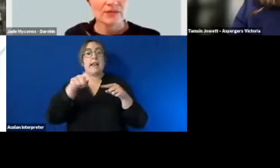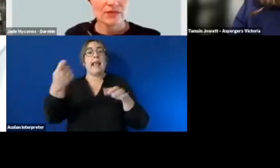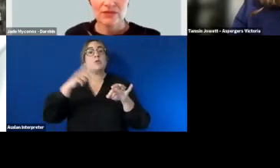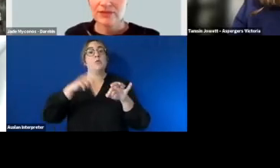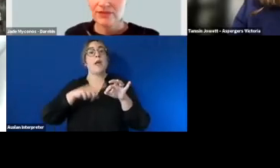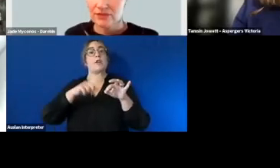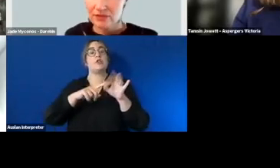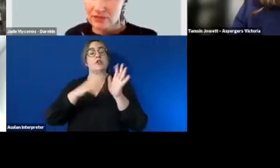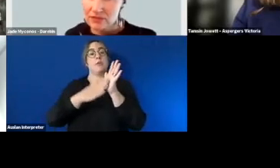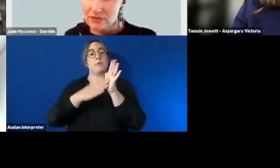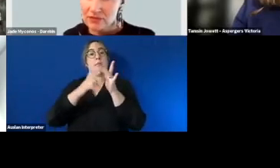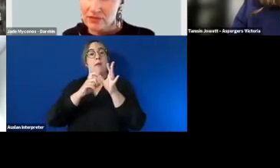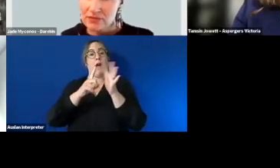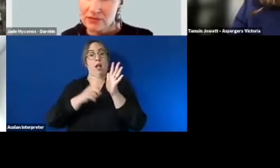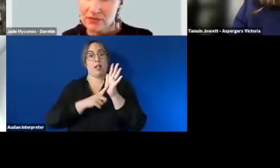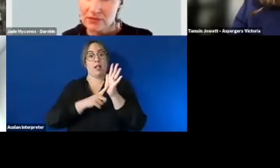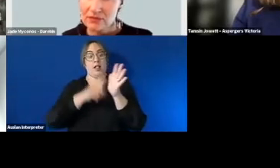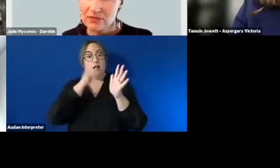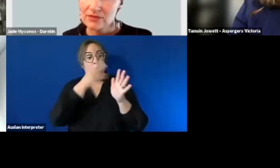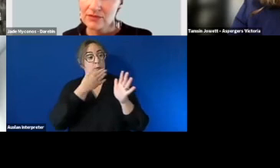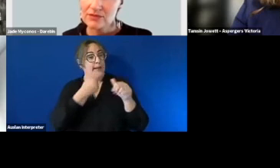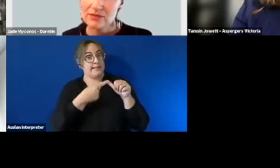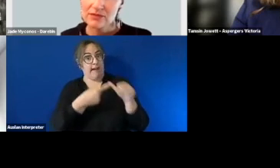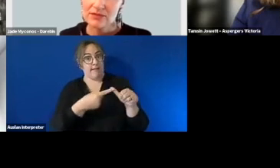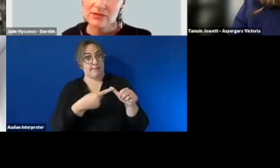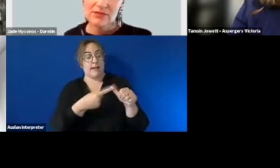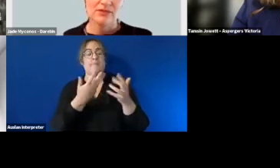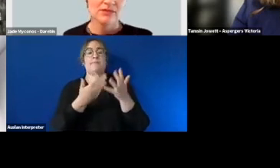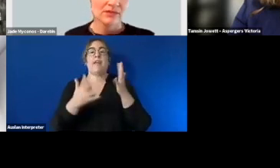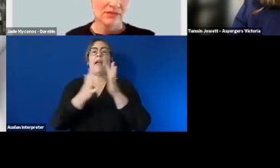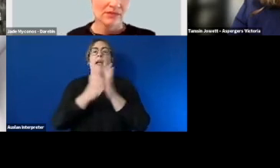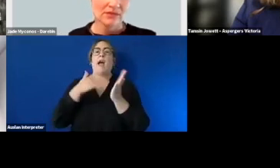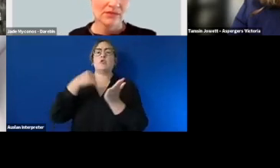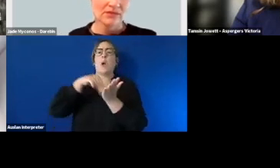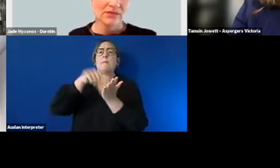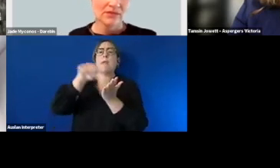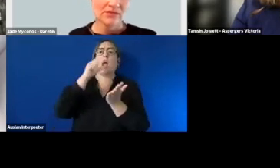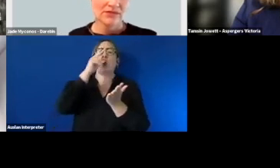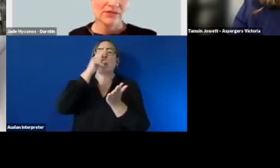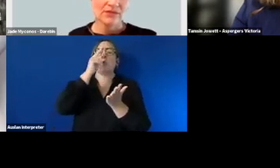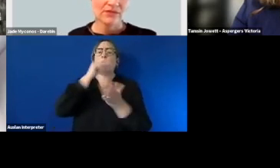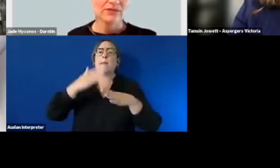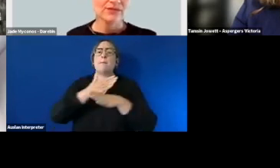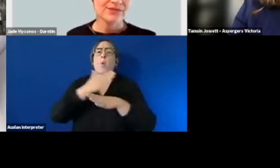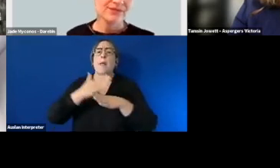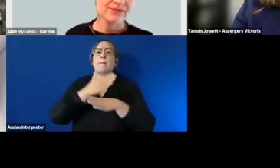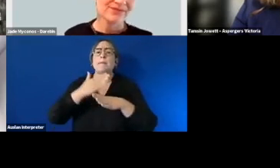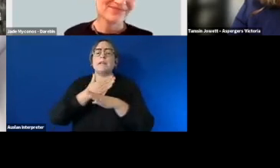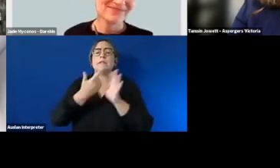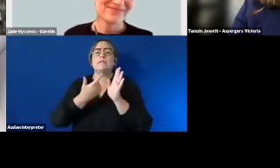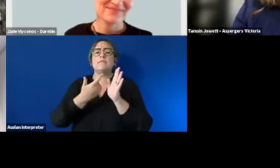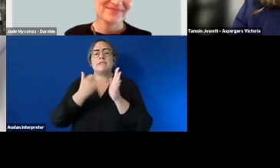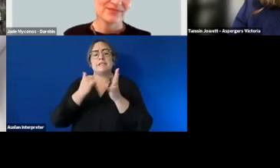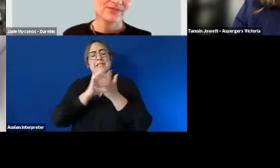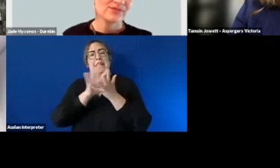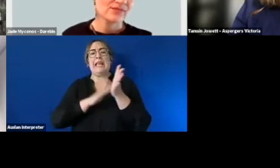michael um can you answer the question what is the best way to apply for the youth employment scheme roles yep um good question they